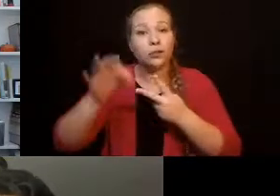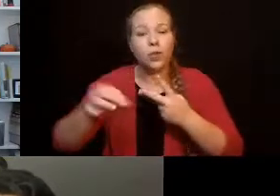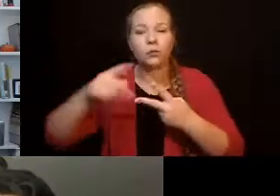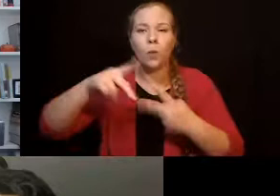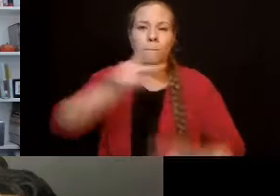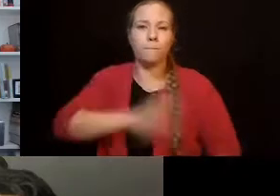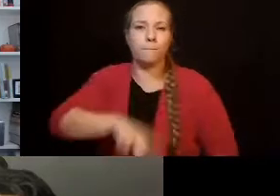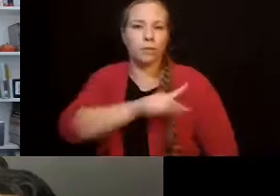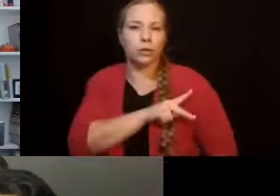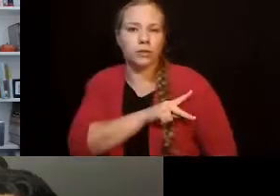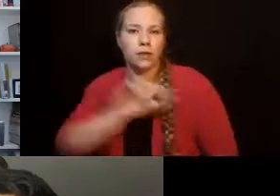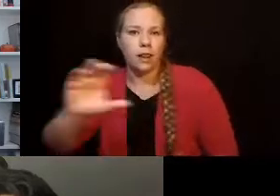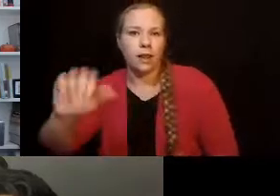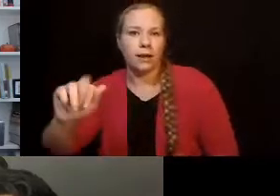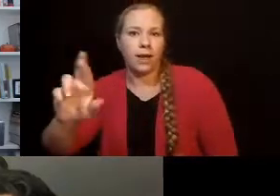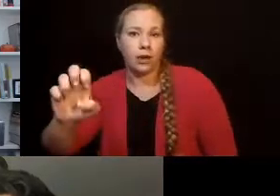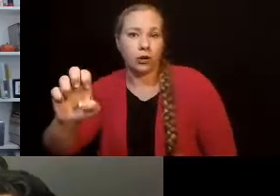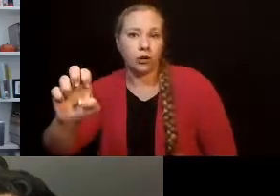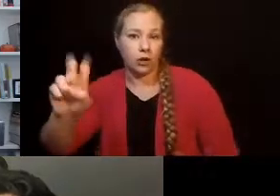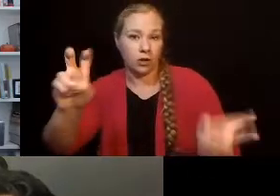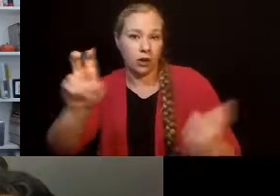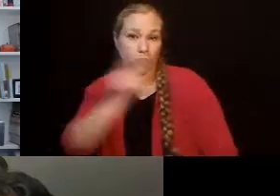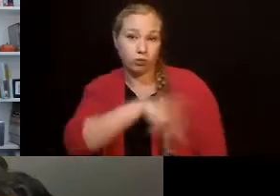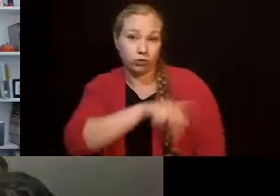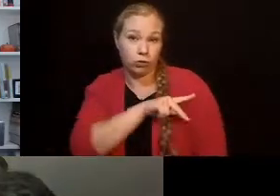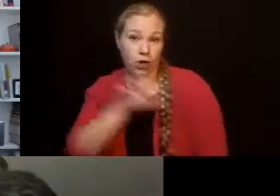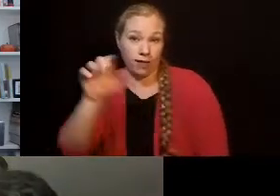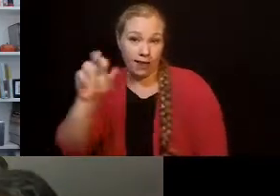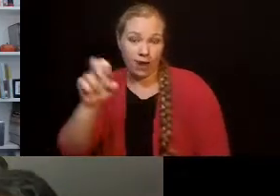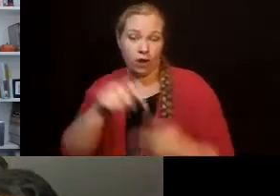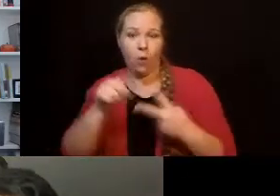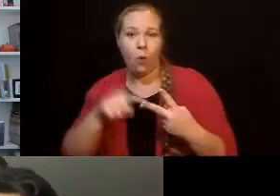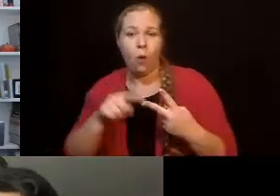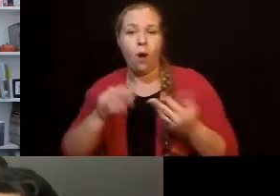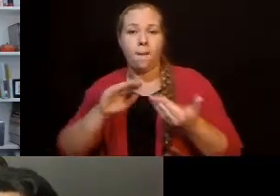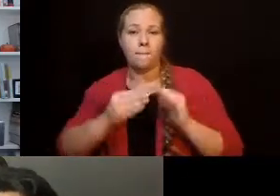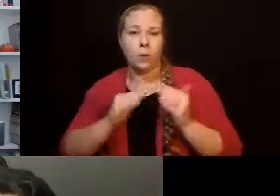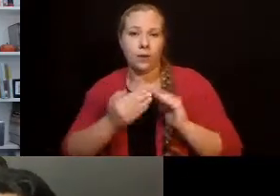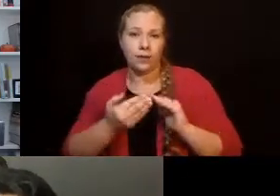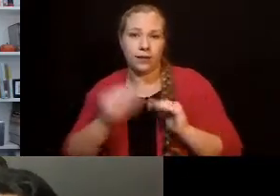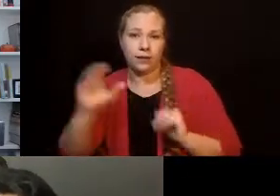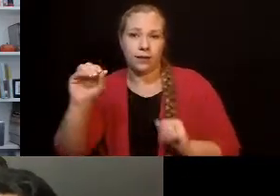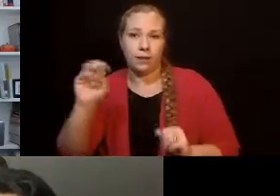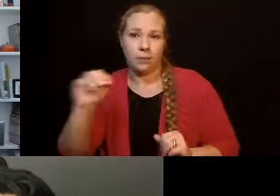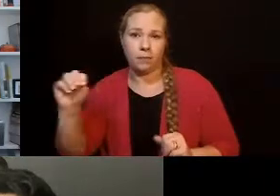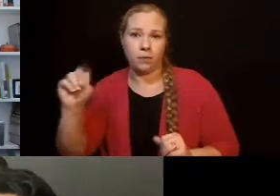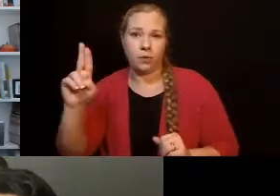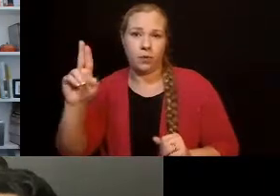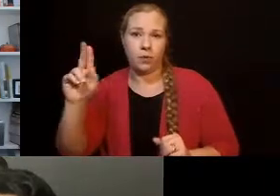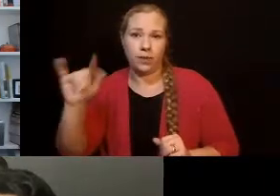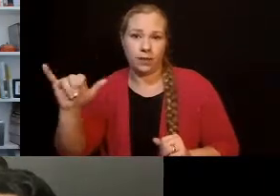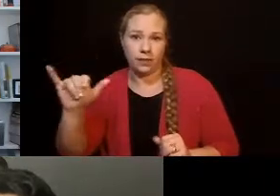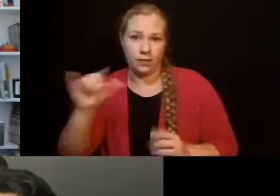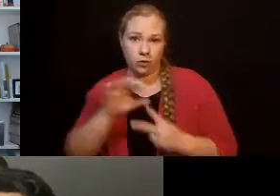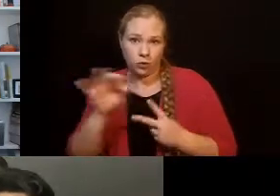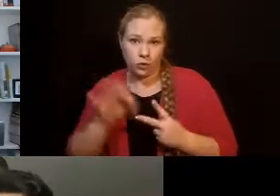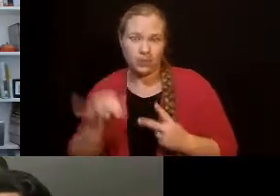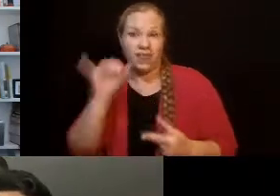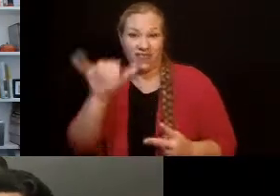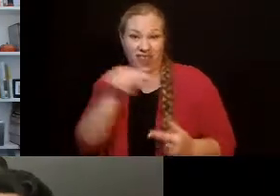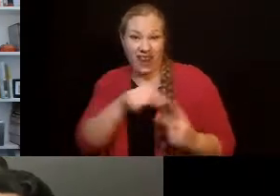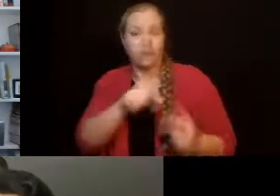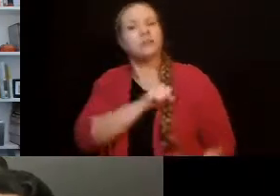that's someone that can come into your home and help provide those services that you need. Those activities of daily living.